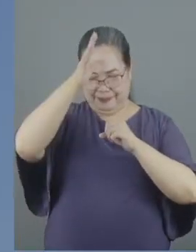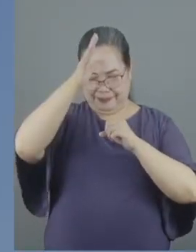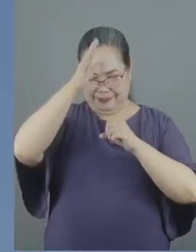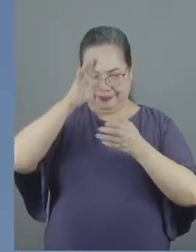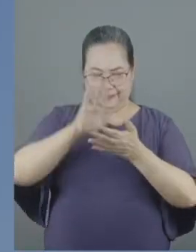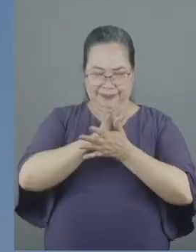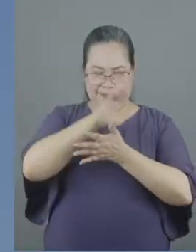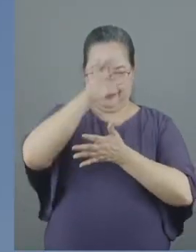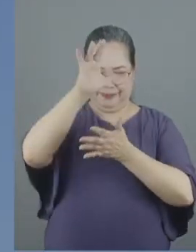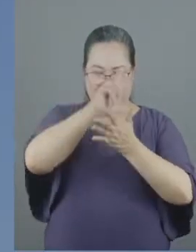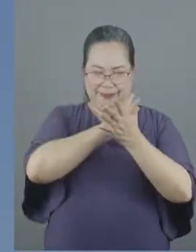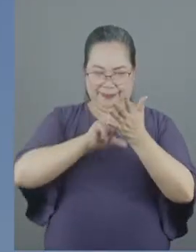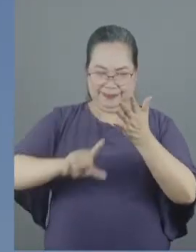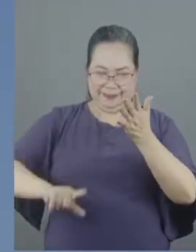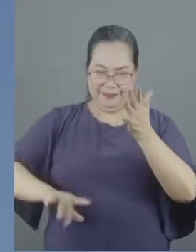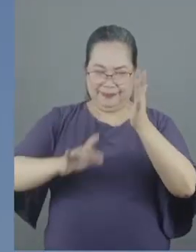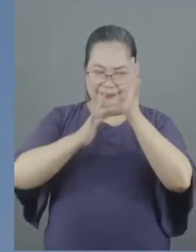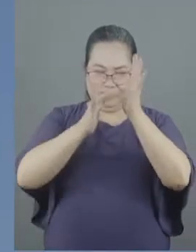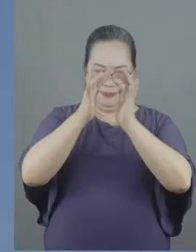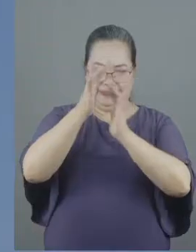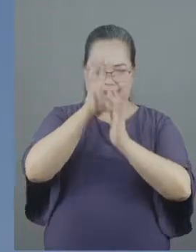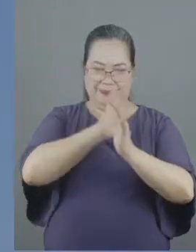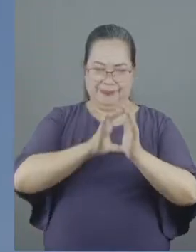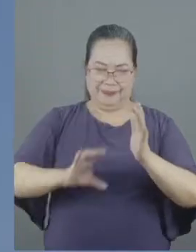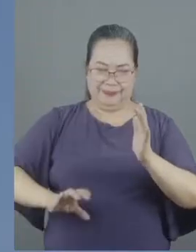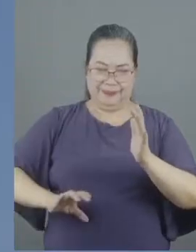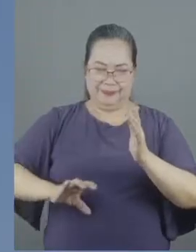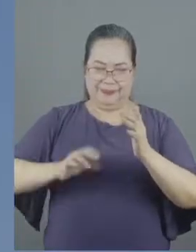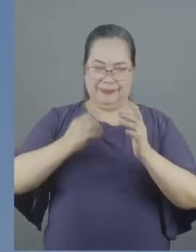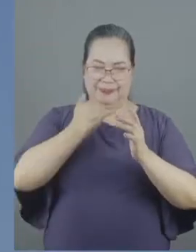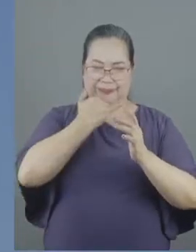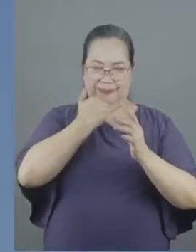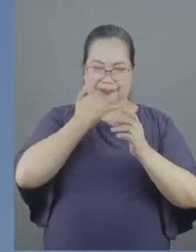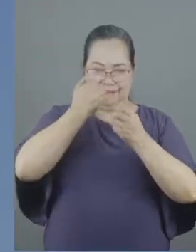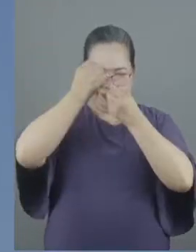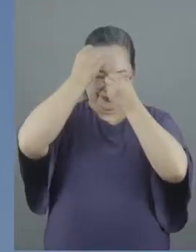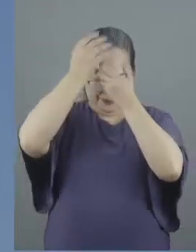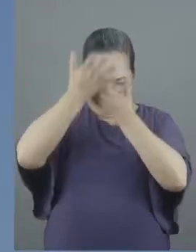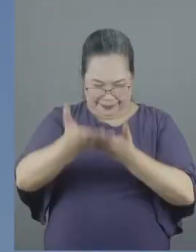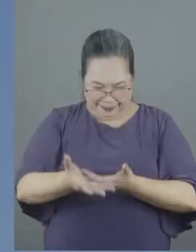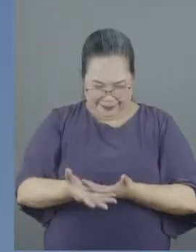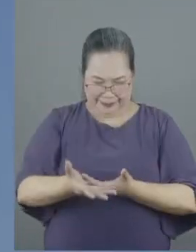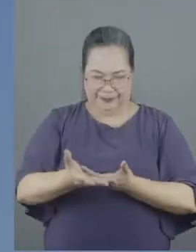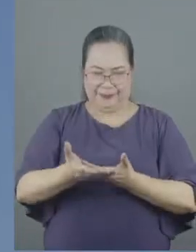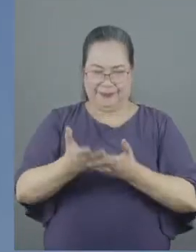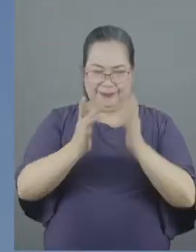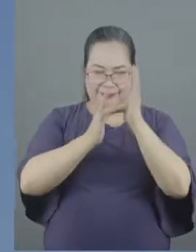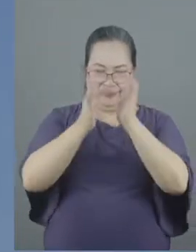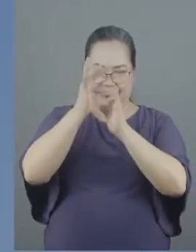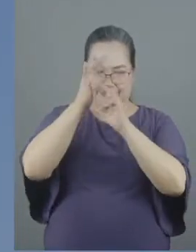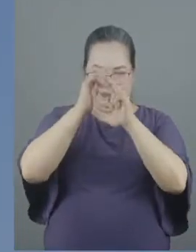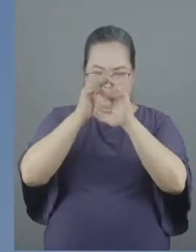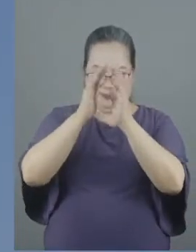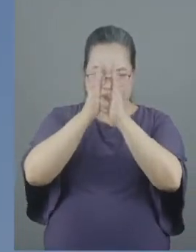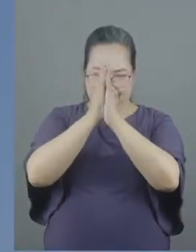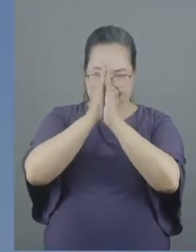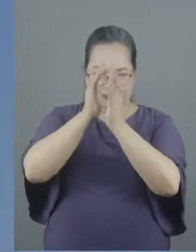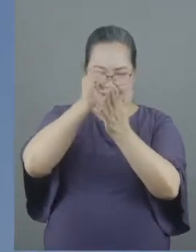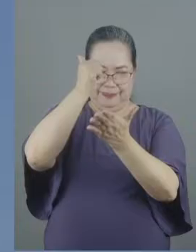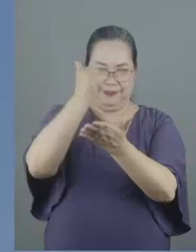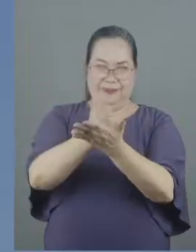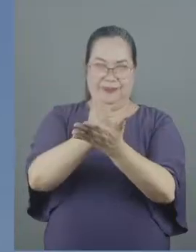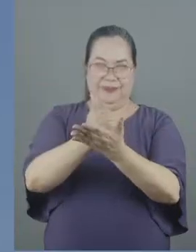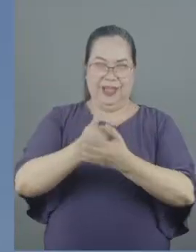the Lord Jesus Christ with our lives and our obedience. In Jesus' name we pray. Amen.